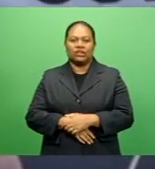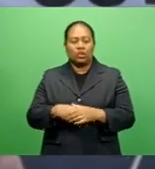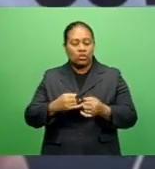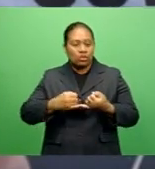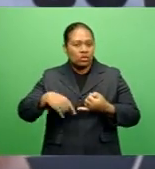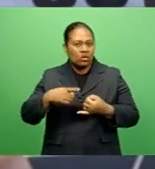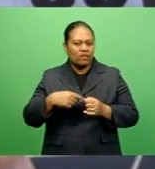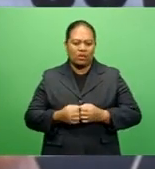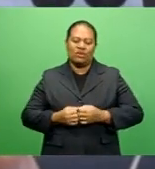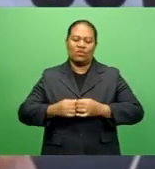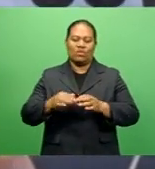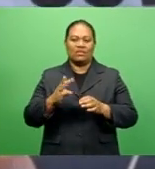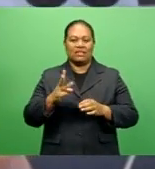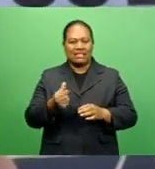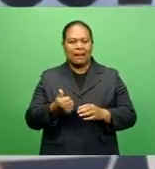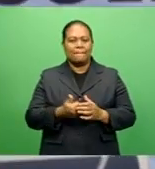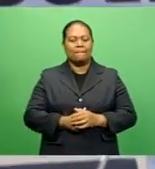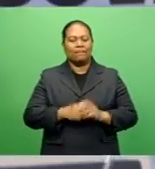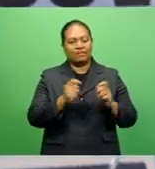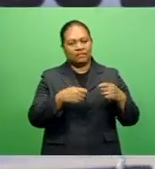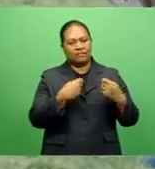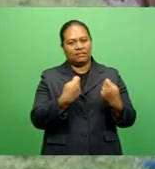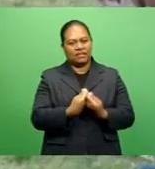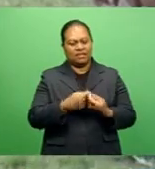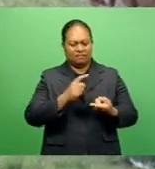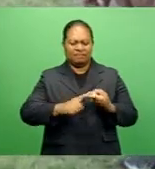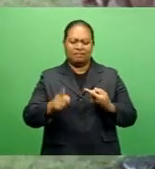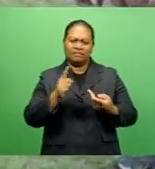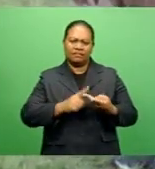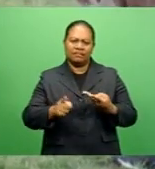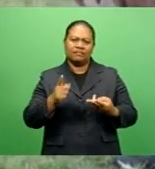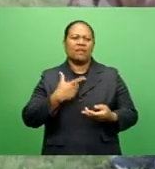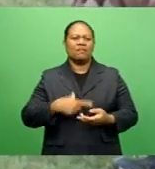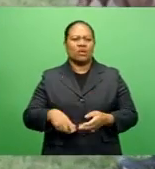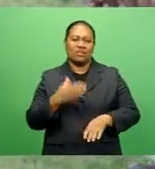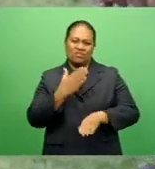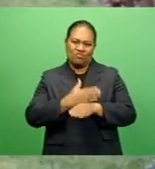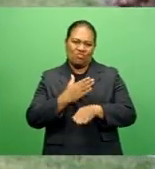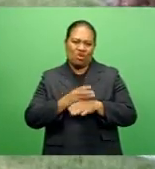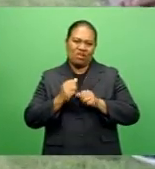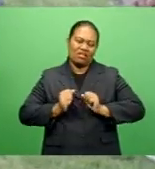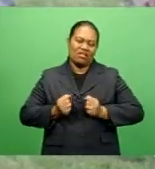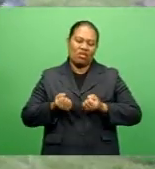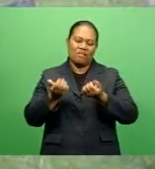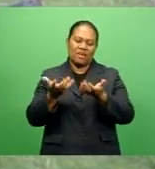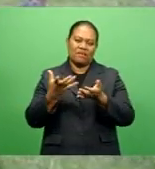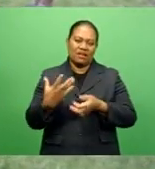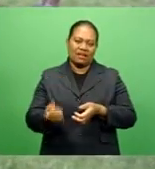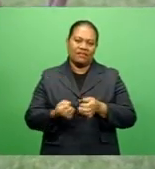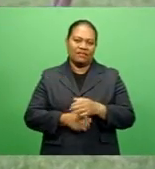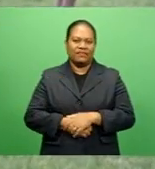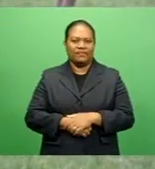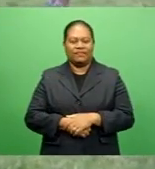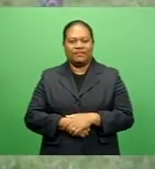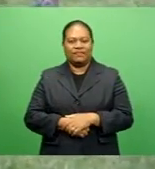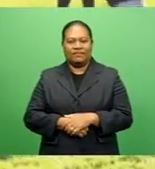some of its key players like Jon Stewart and Penchay Mini Makutu due to work commitments. Suva team this year will be,